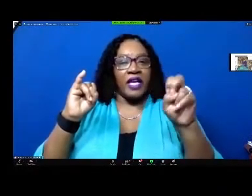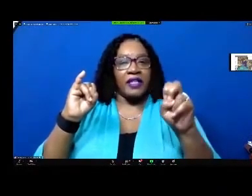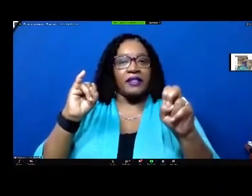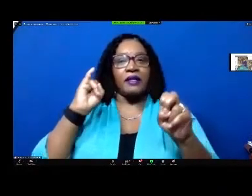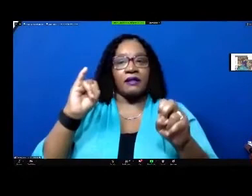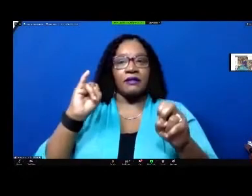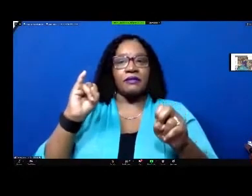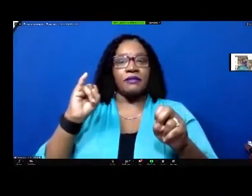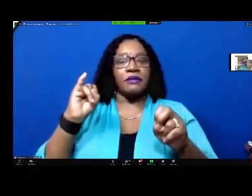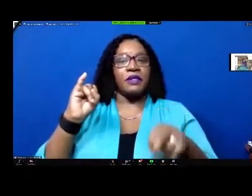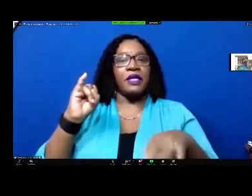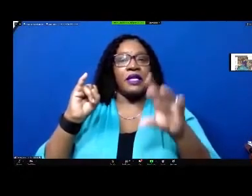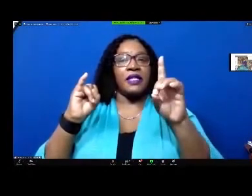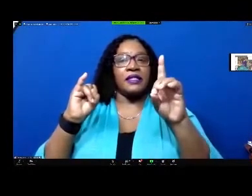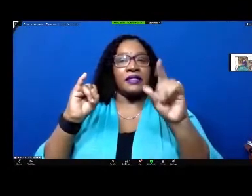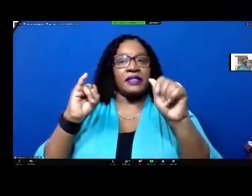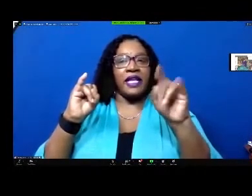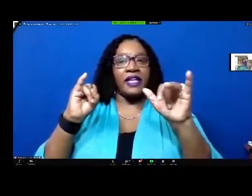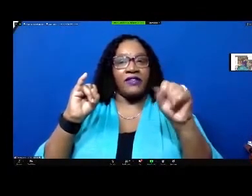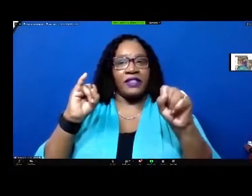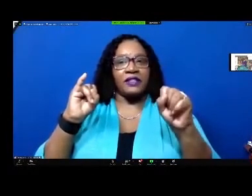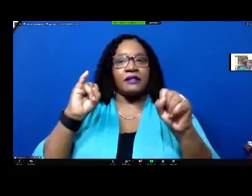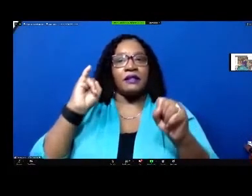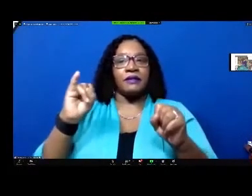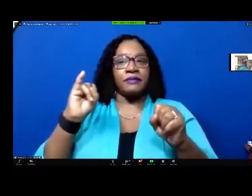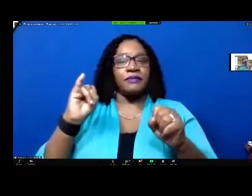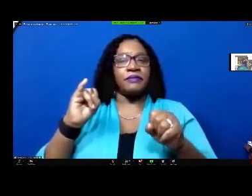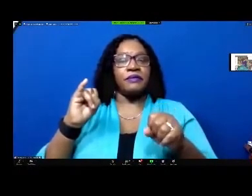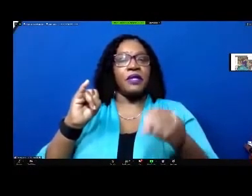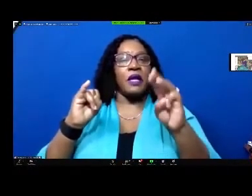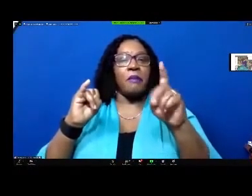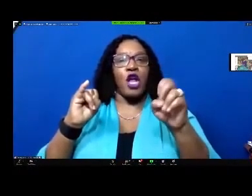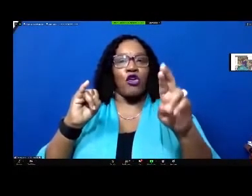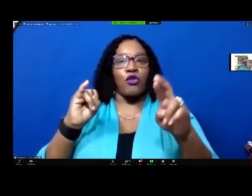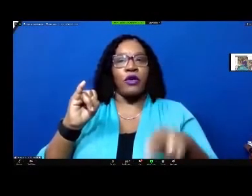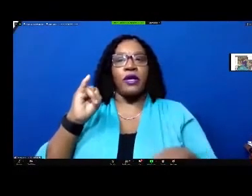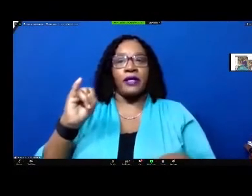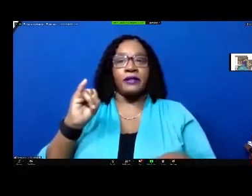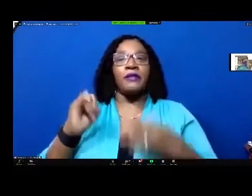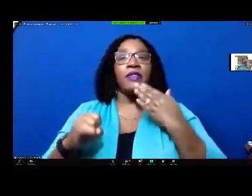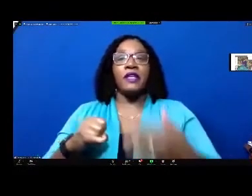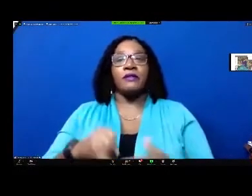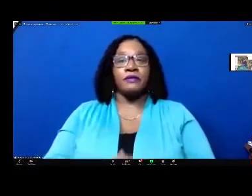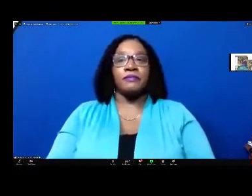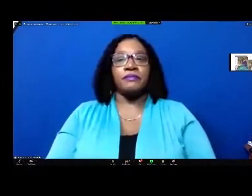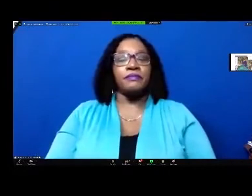mr davis aye mayor benjamin aye thank you